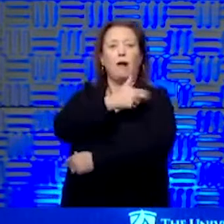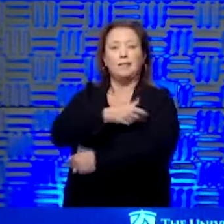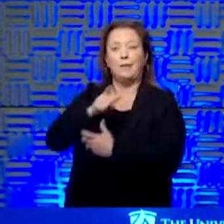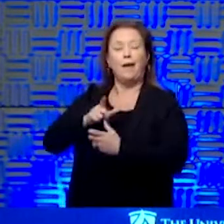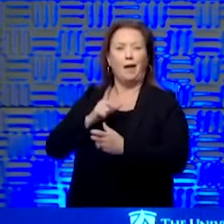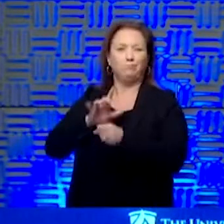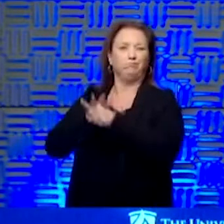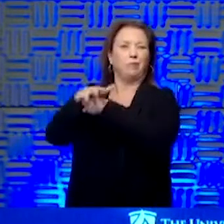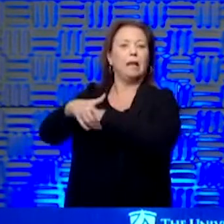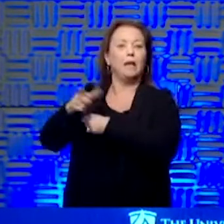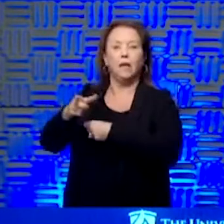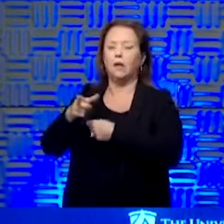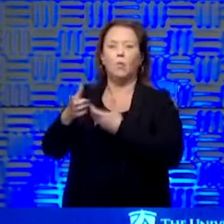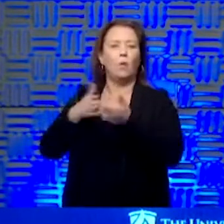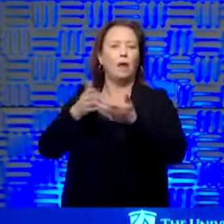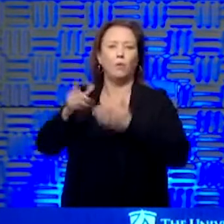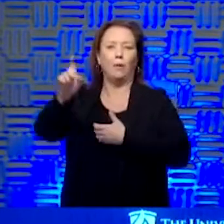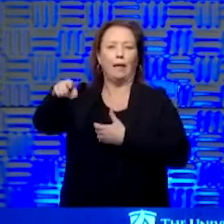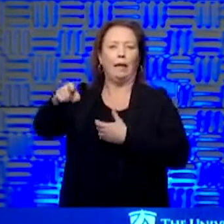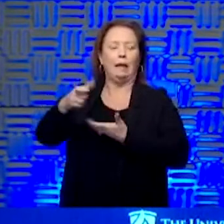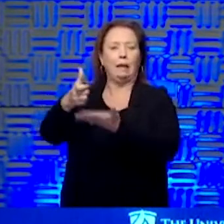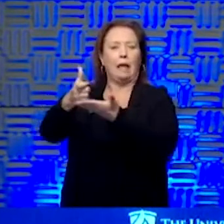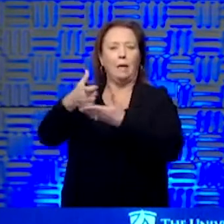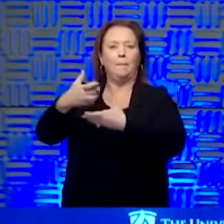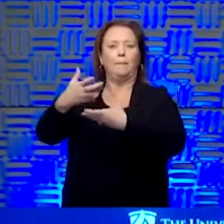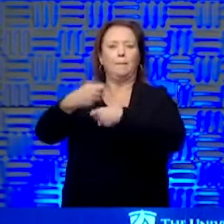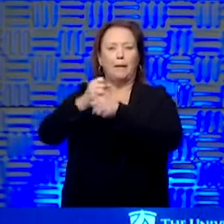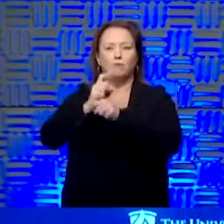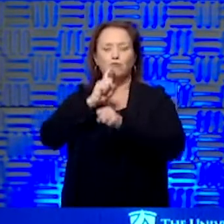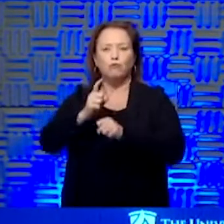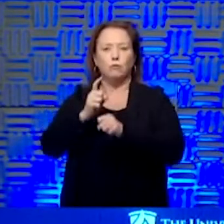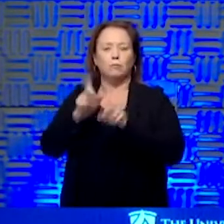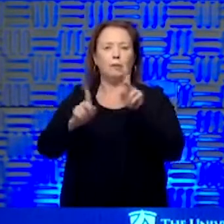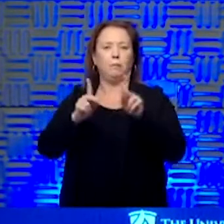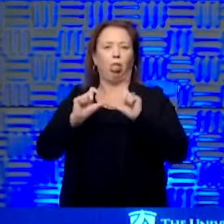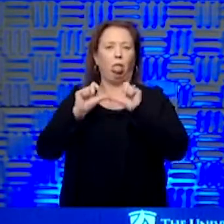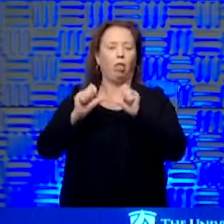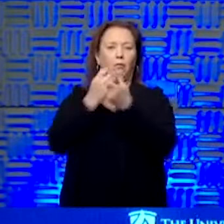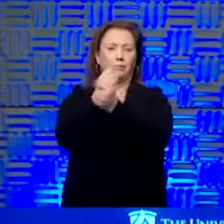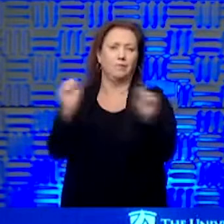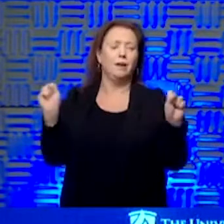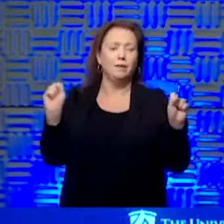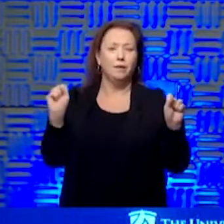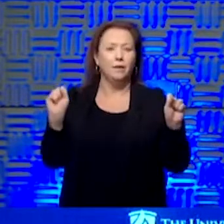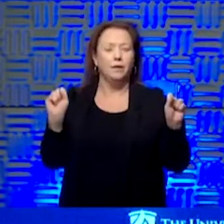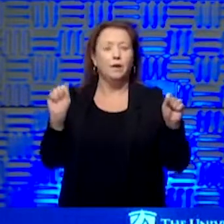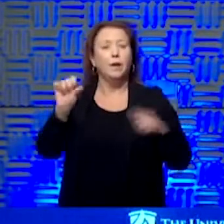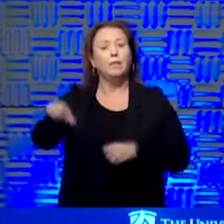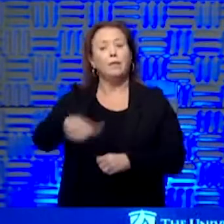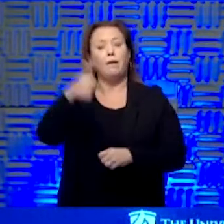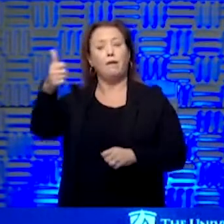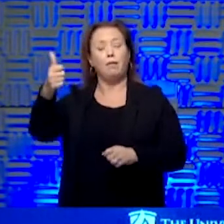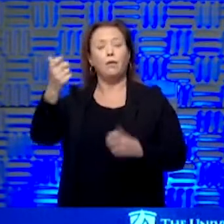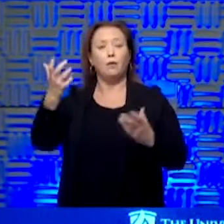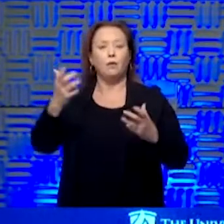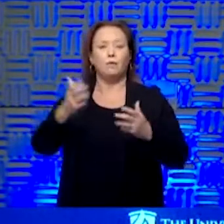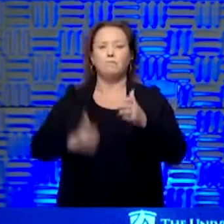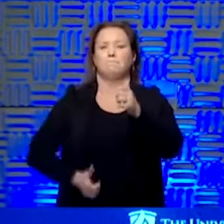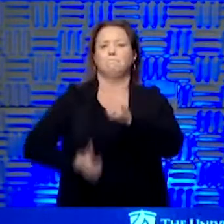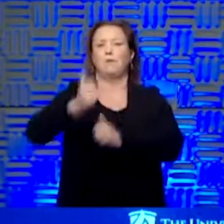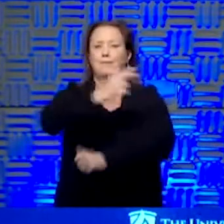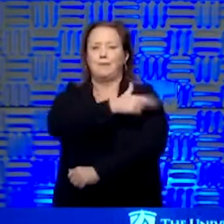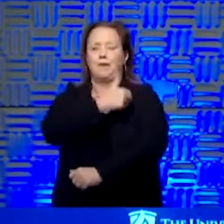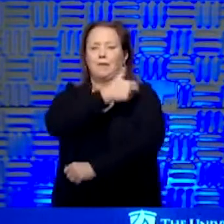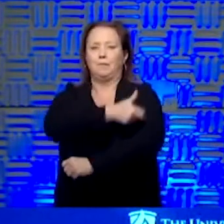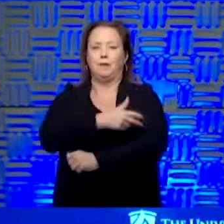an overwhelming number, then we would do whatever it took to help make sure we keep people safe. The other thing is that most hospitals have